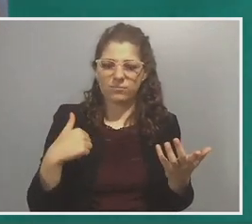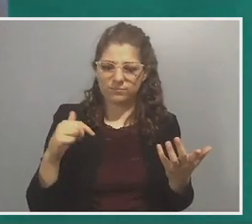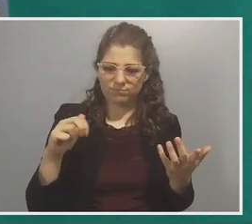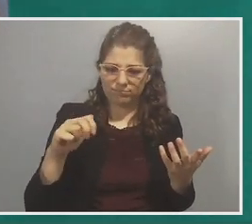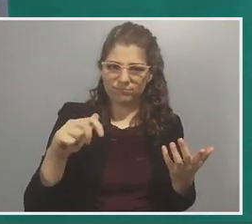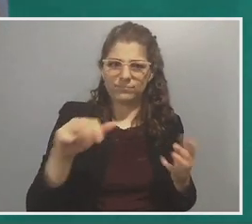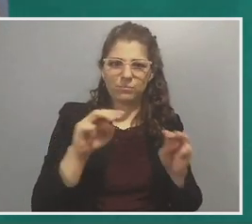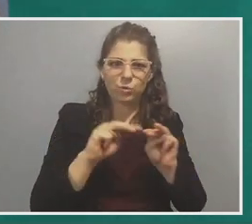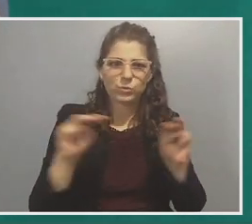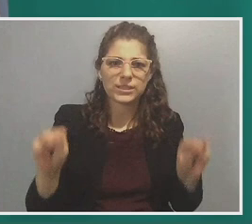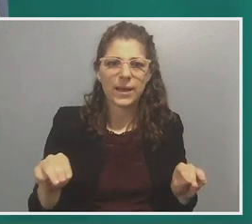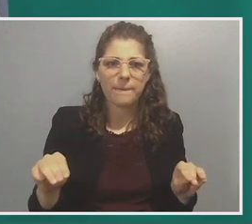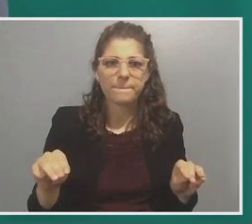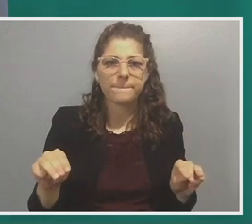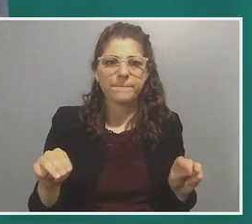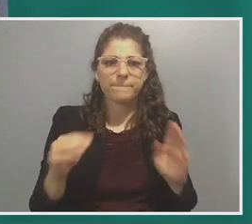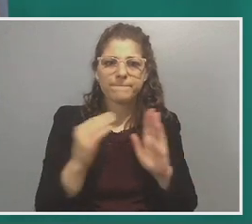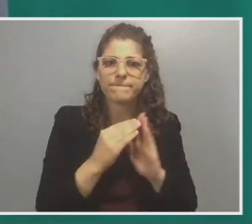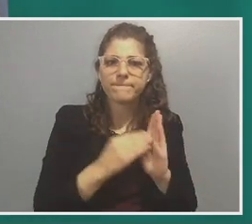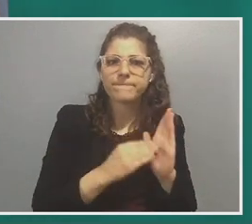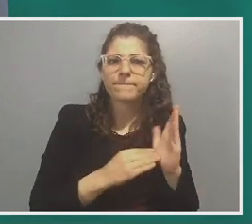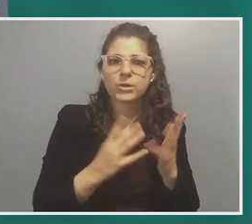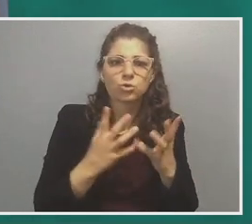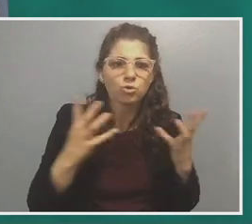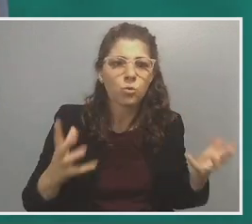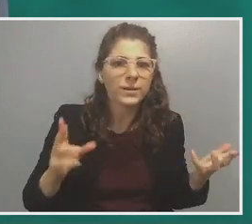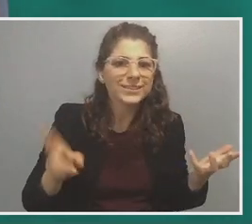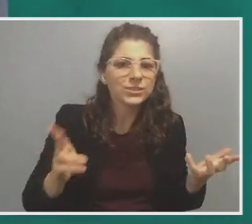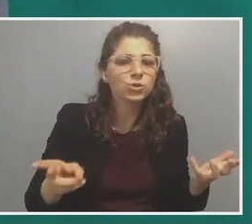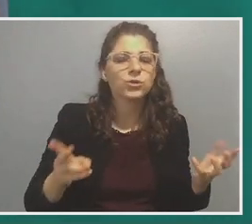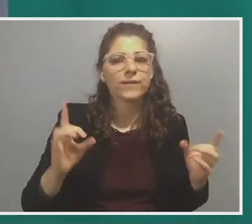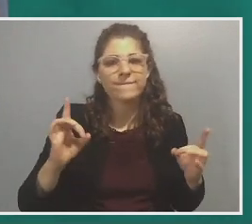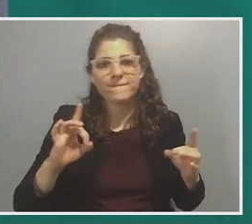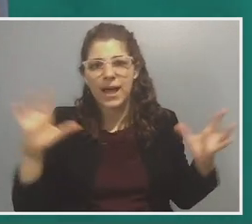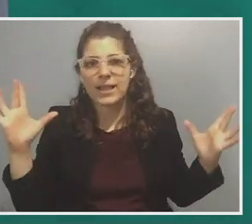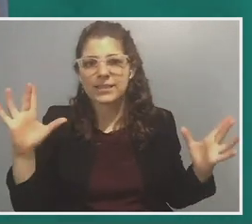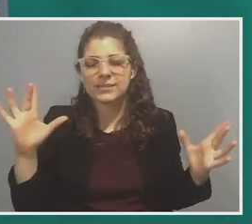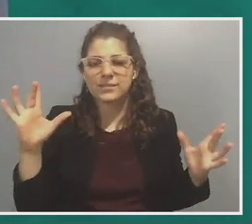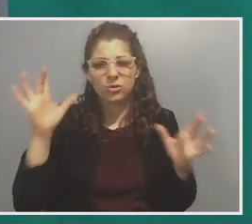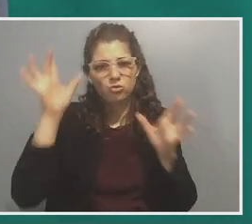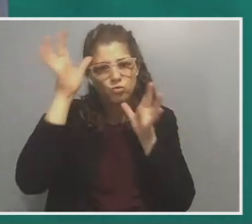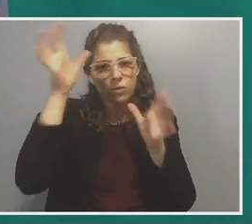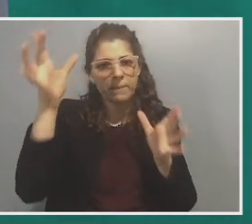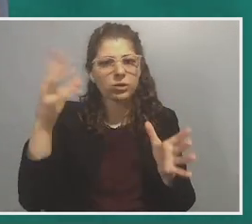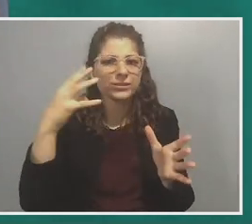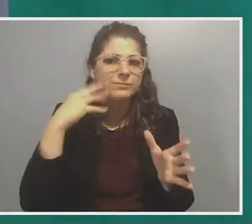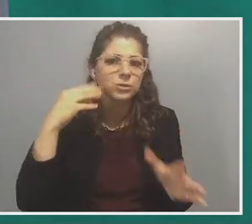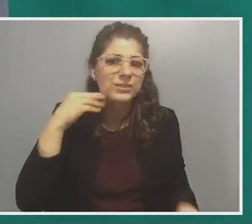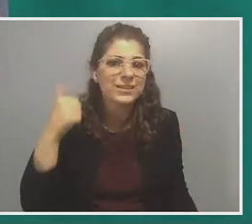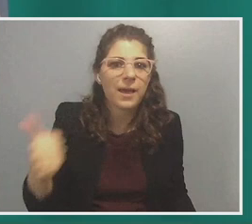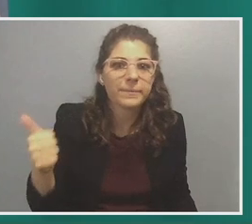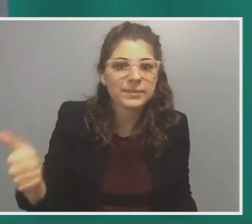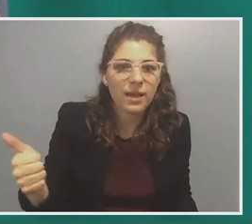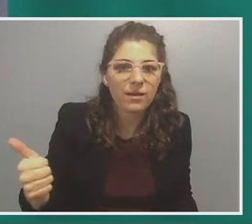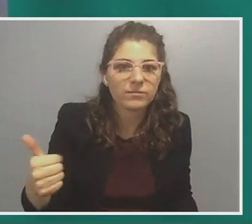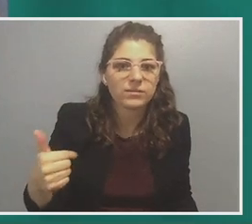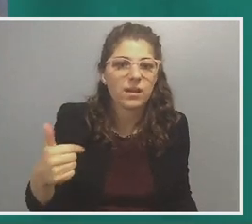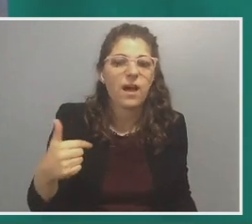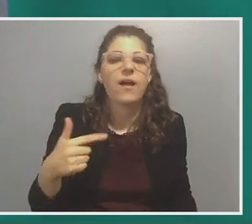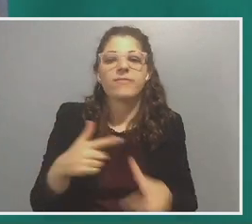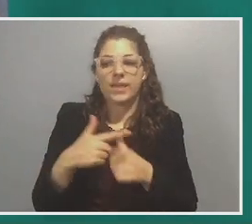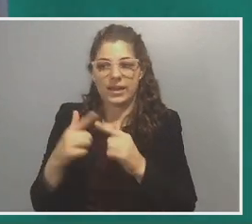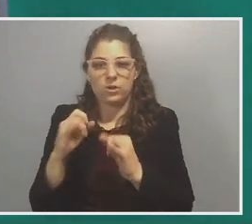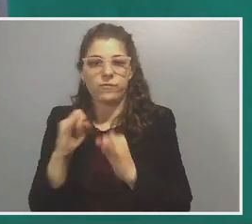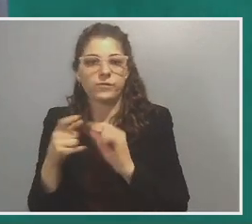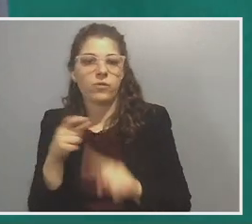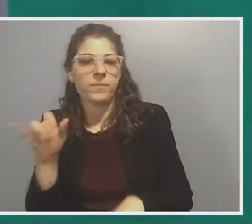documenting so much of the history and violence that my grandparents had experienced themselves. And then I was sort of built the interviews off that. But when